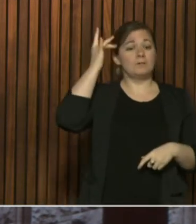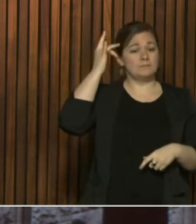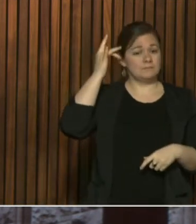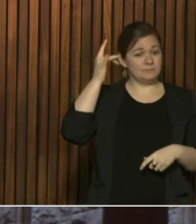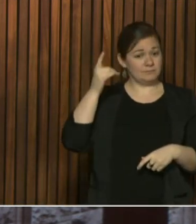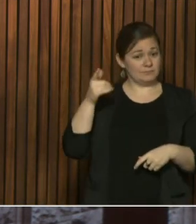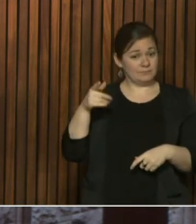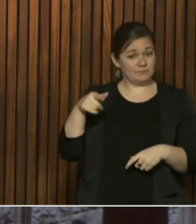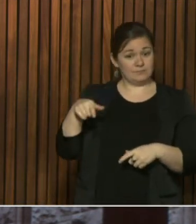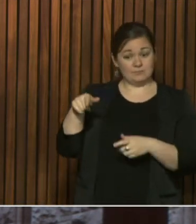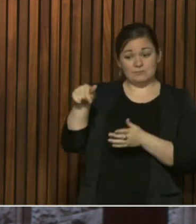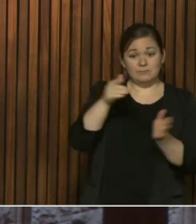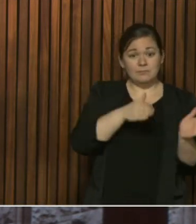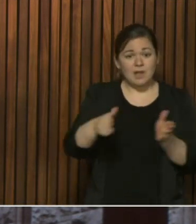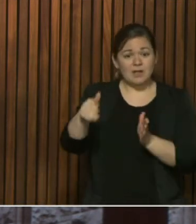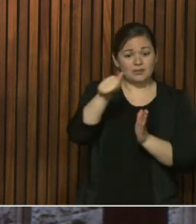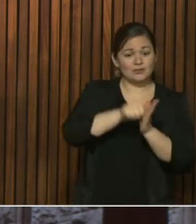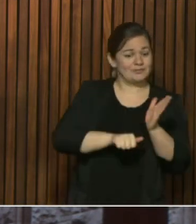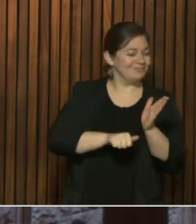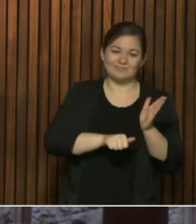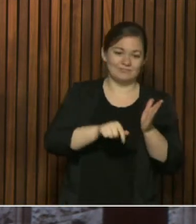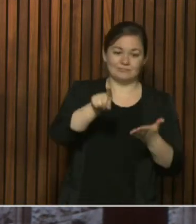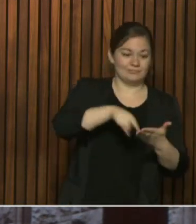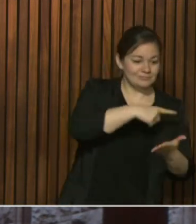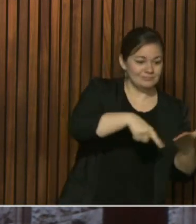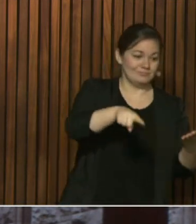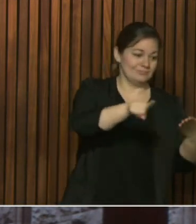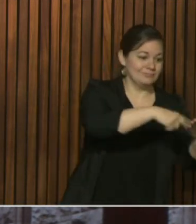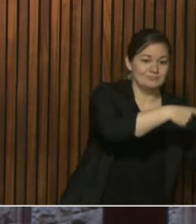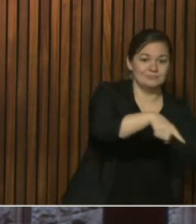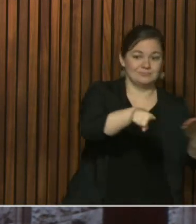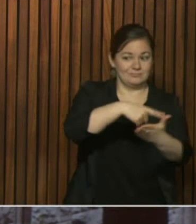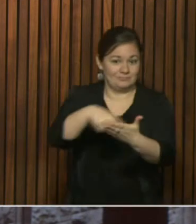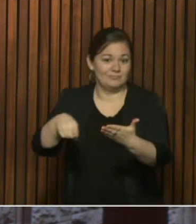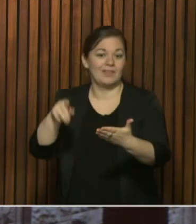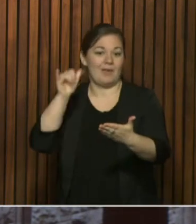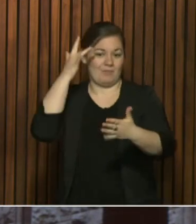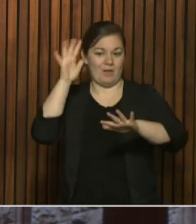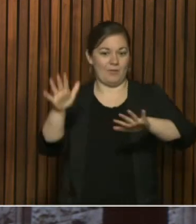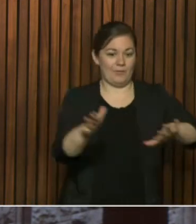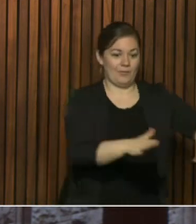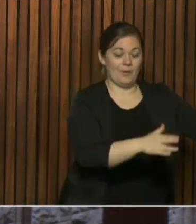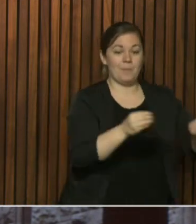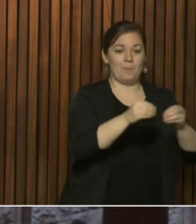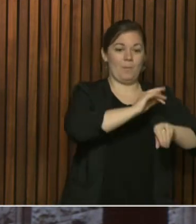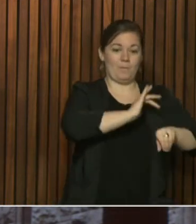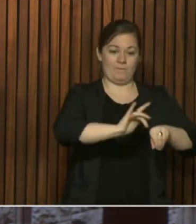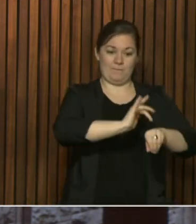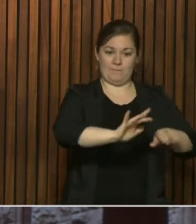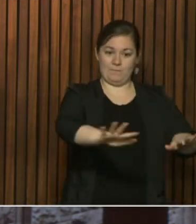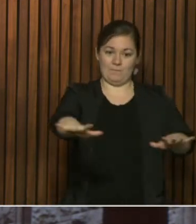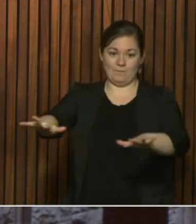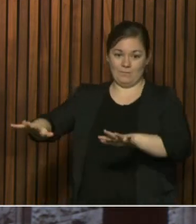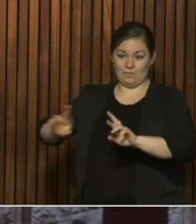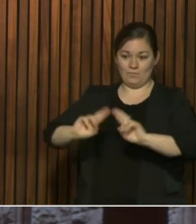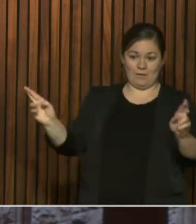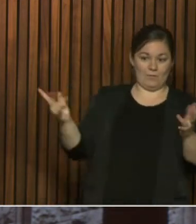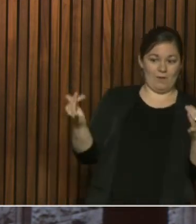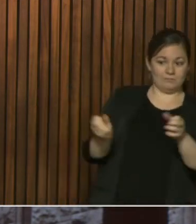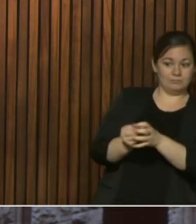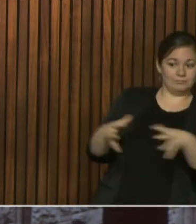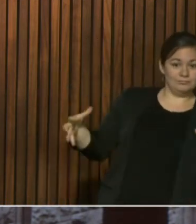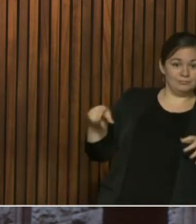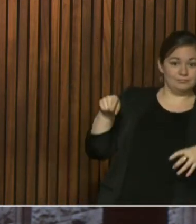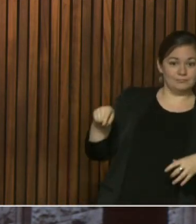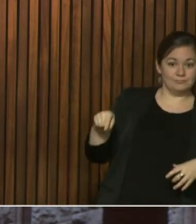an all-time low in almost 15 years in that. So building up that capacity to deal with the surge if and when it does